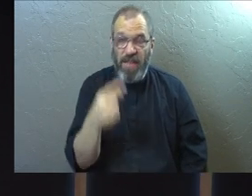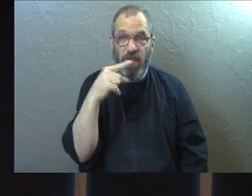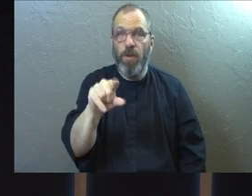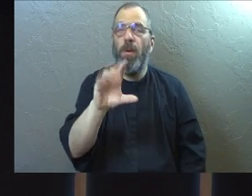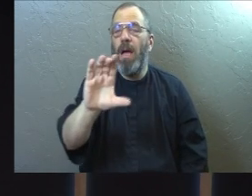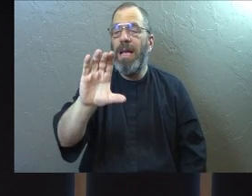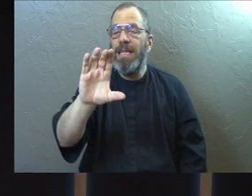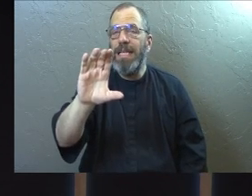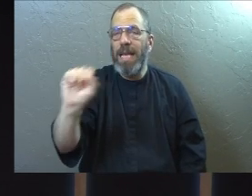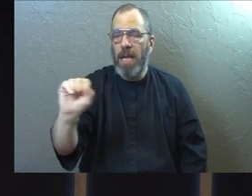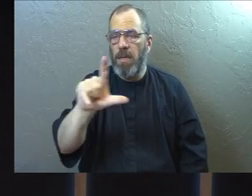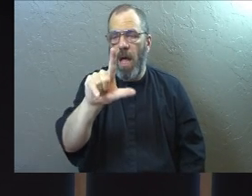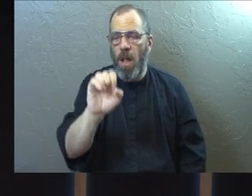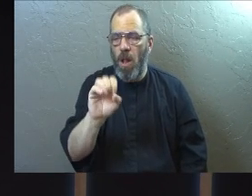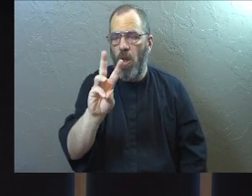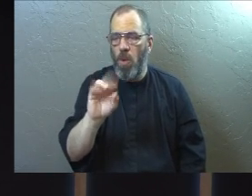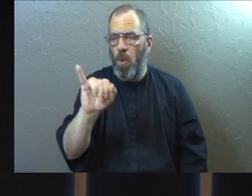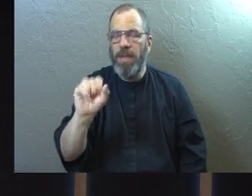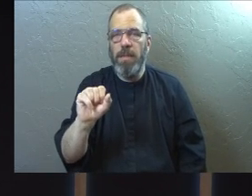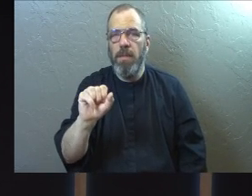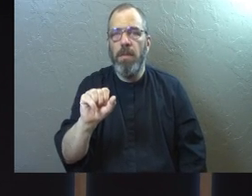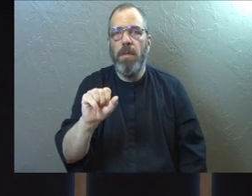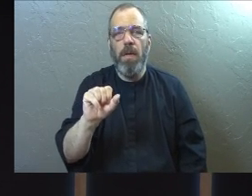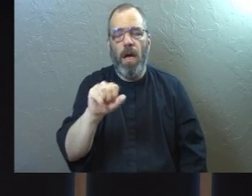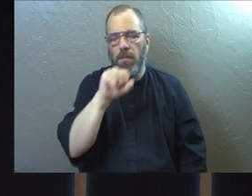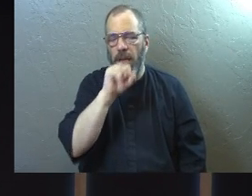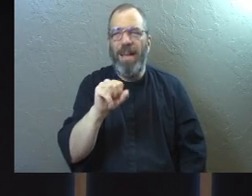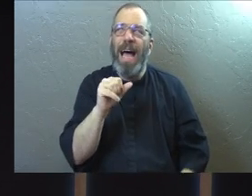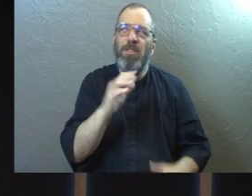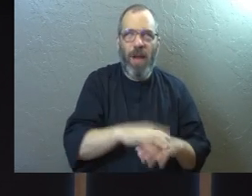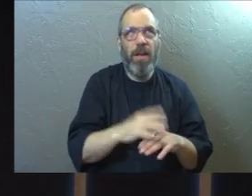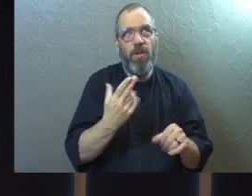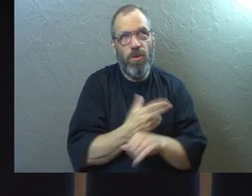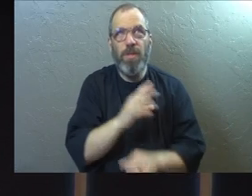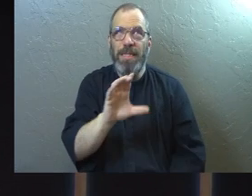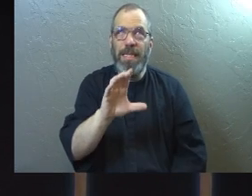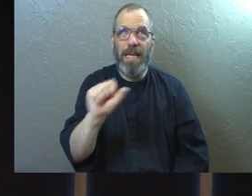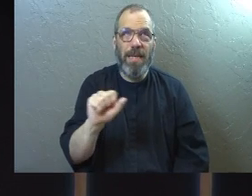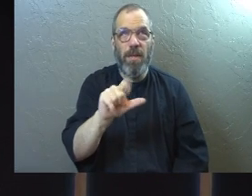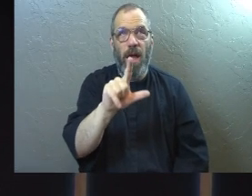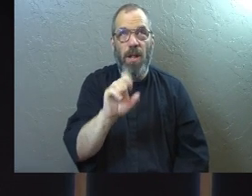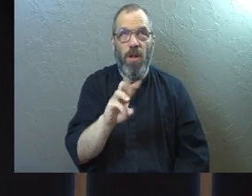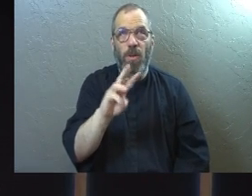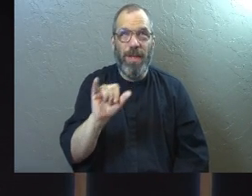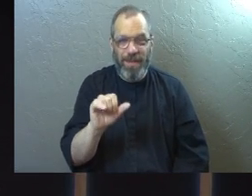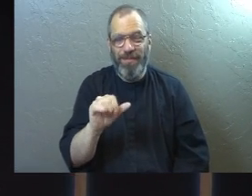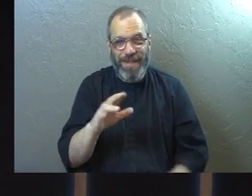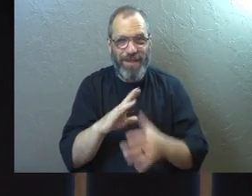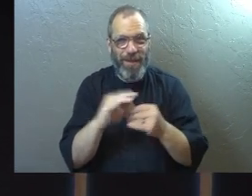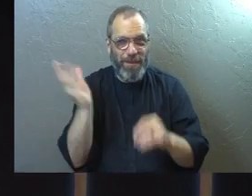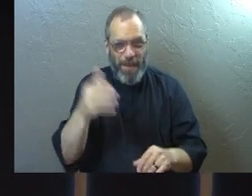C.S. Lewis, one of my favorites. I always try to work a little C.S. Lewis into a message. Always.